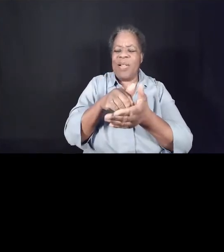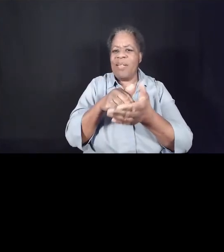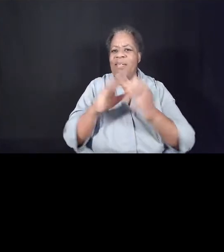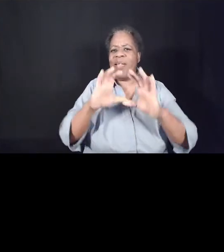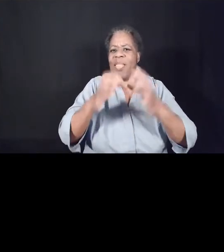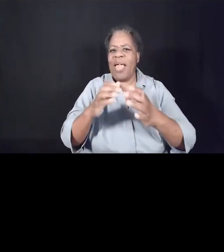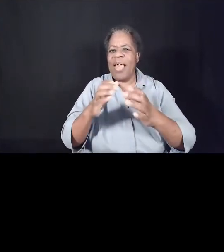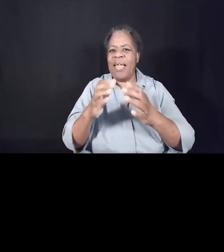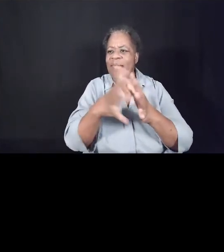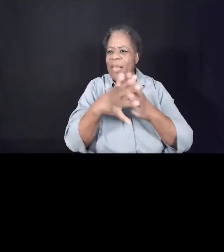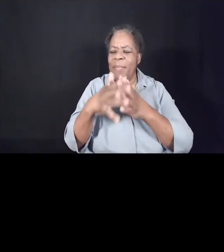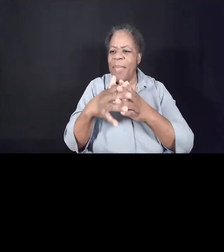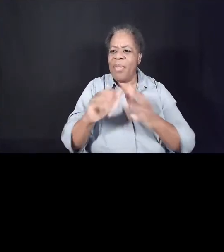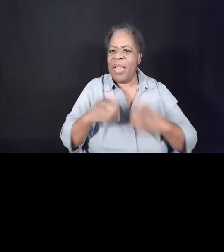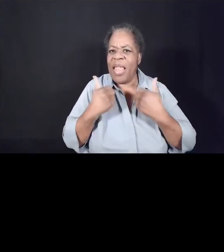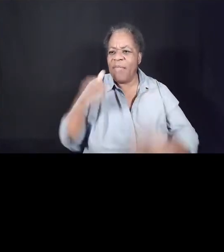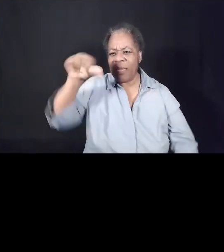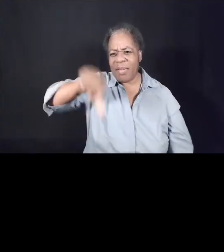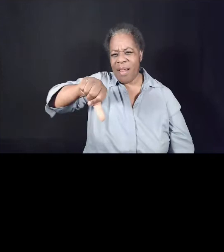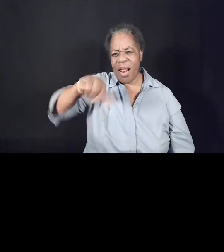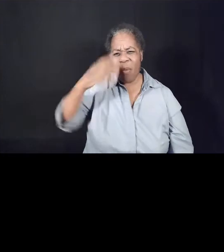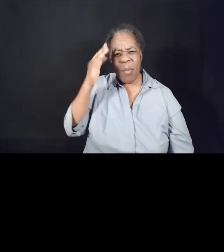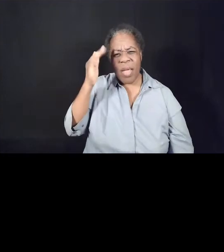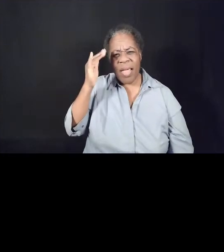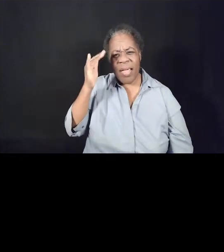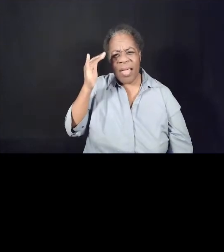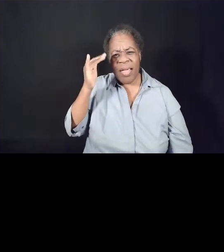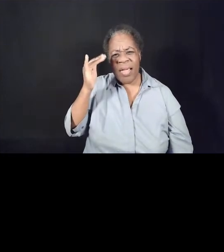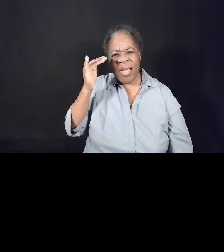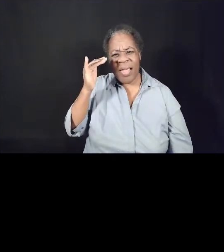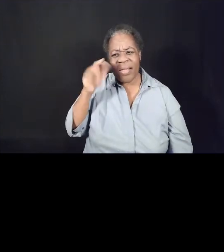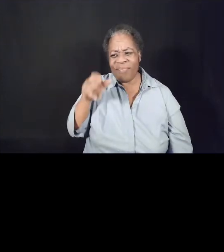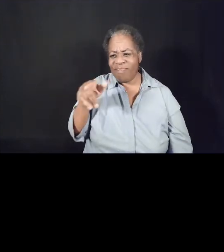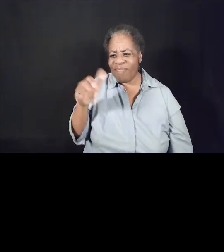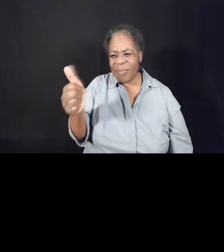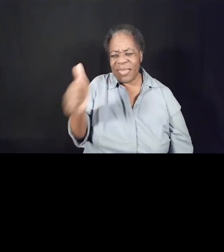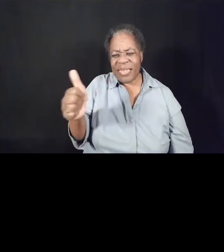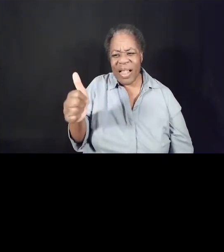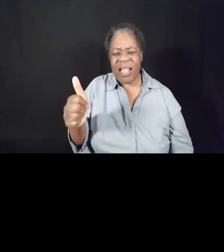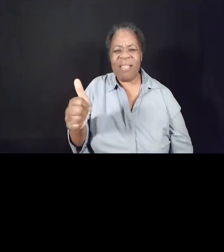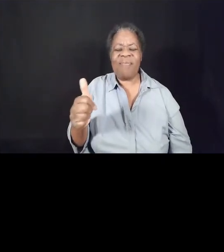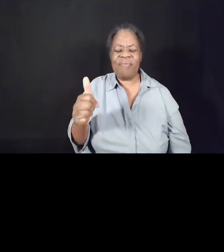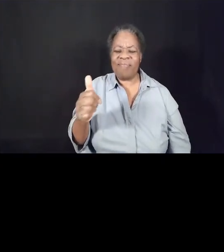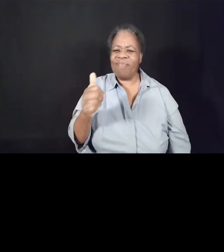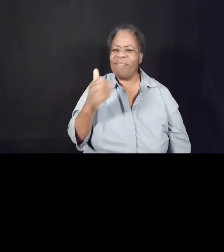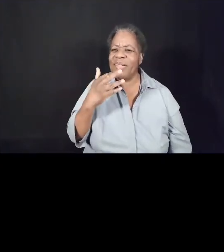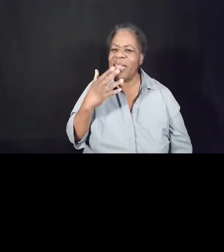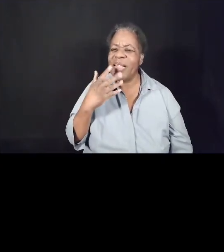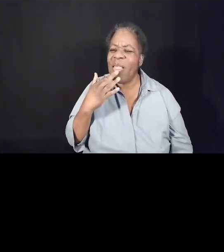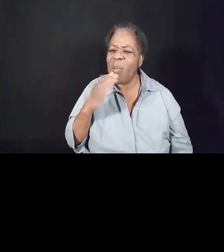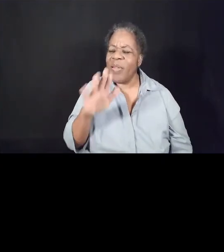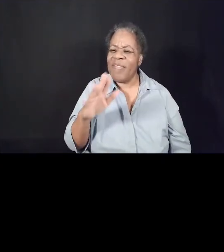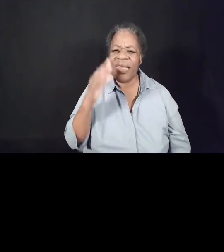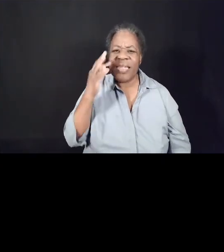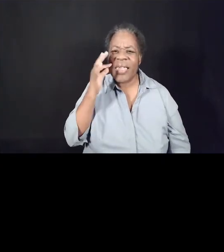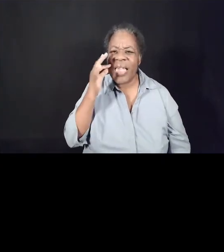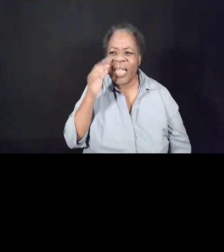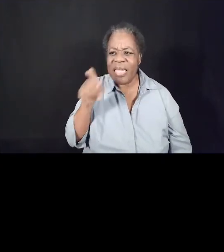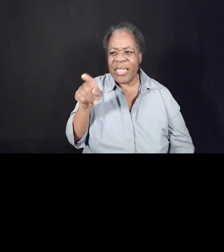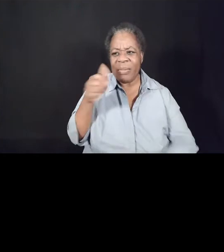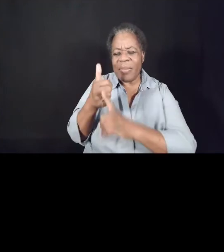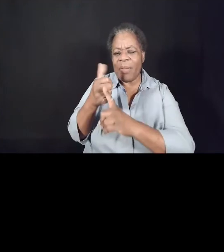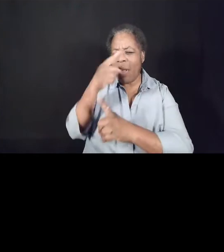denied those benefits for one reason, the color of his skin. Lawrence Brooks was a black man,